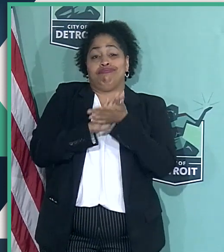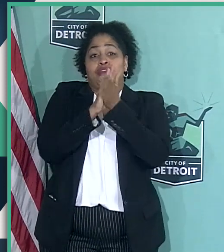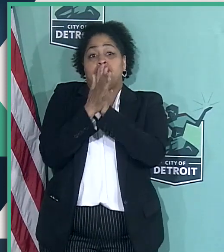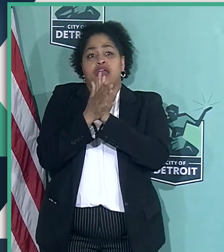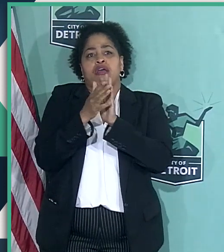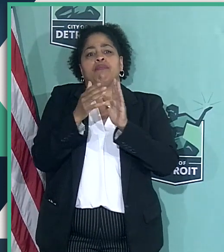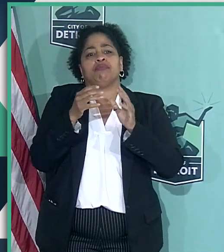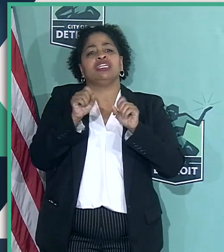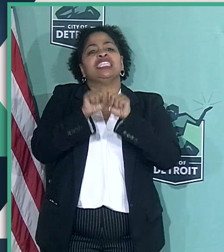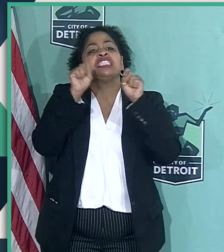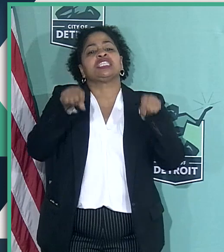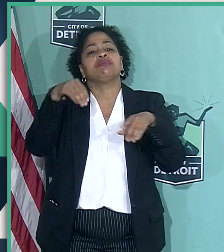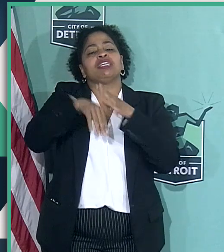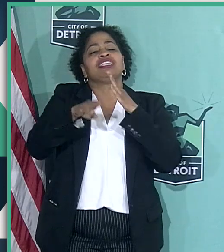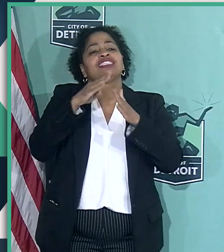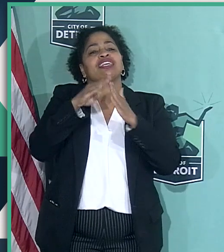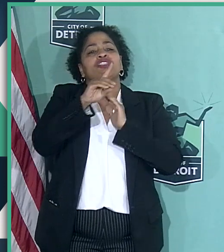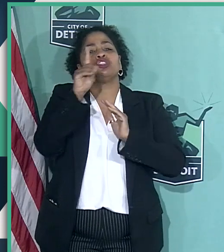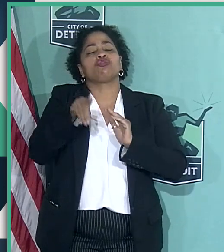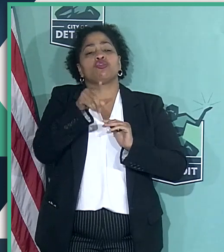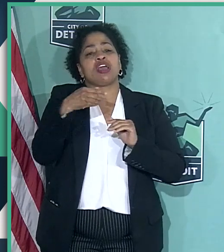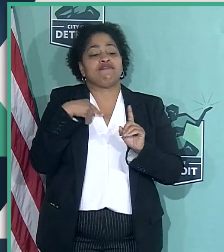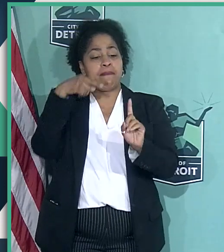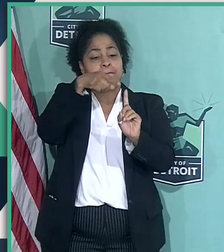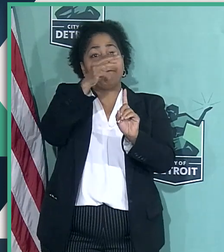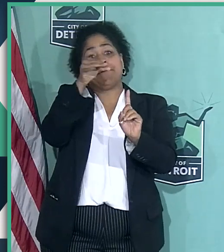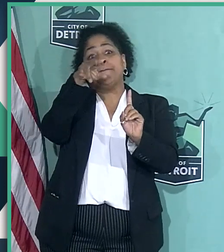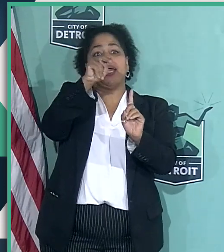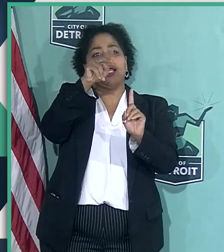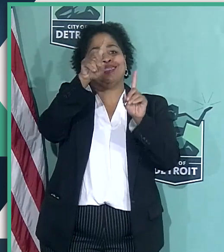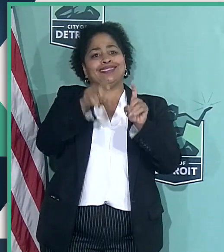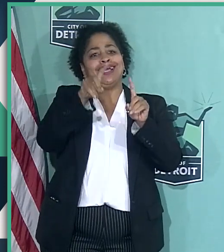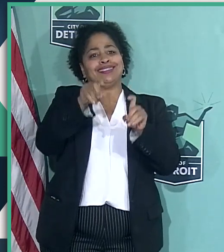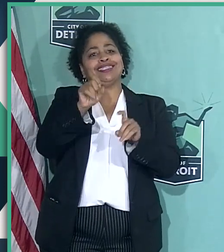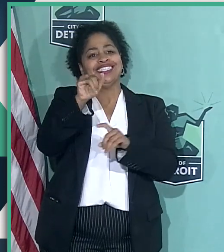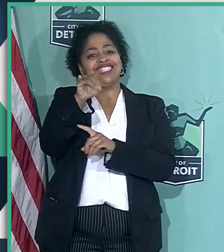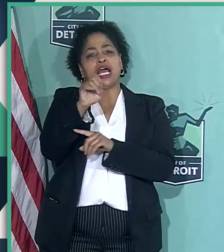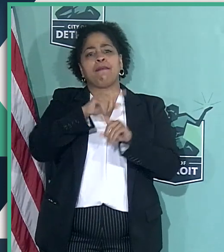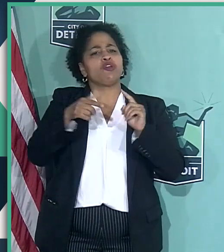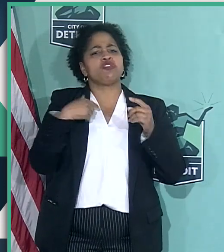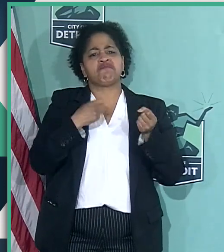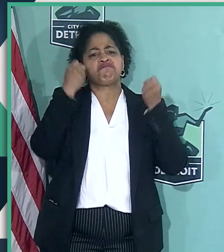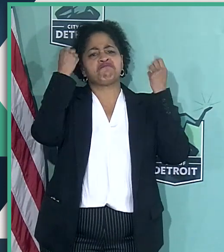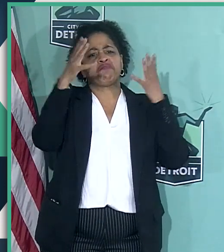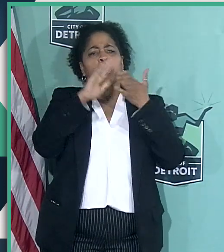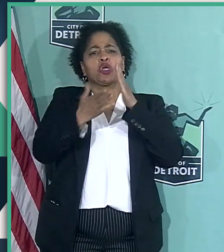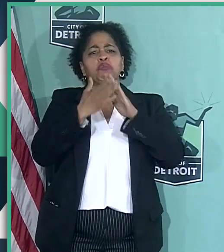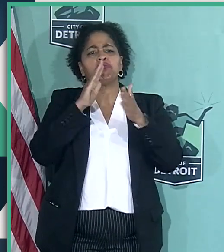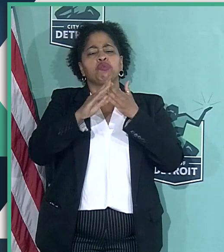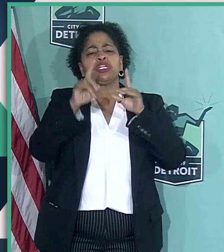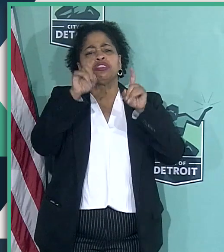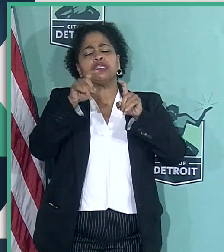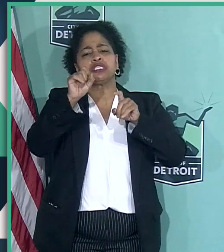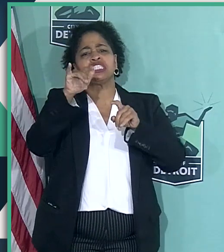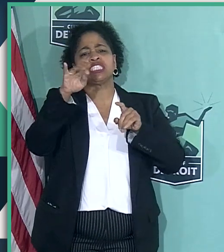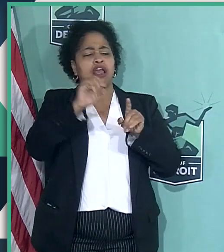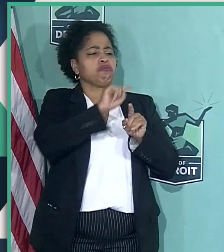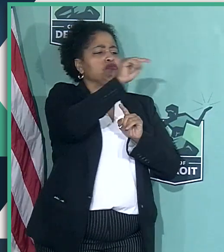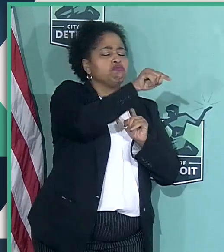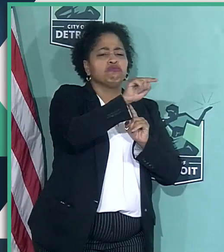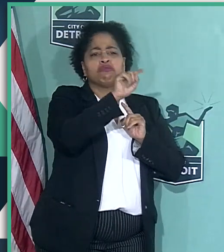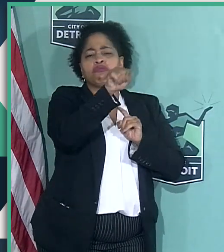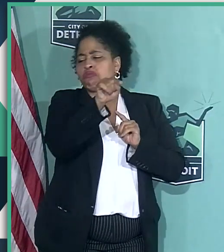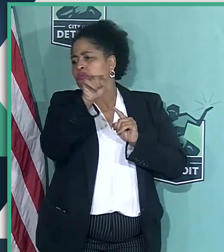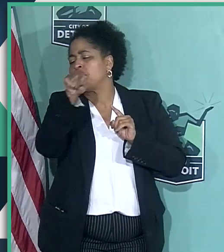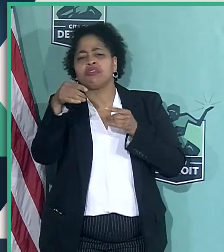system in this city where you've got a main testing site at the fairgrounds, but you also have a whole series of community sites where you can get tested